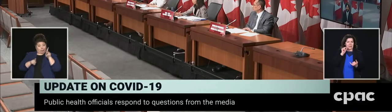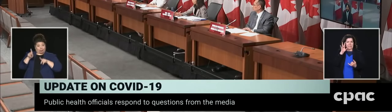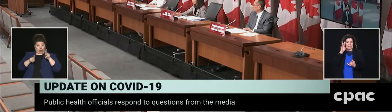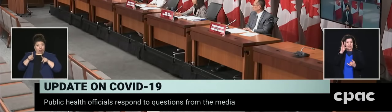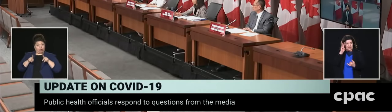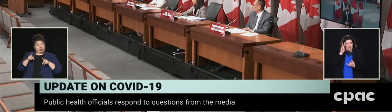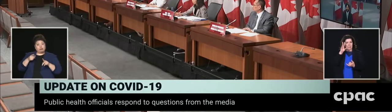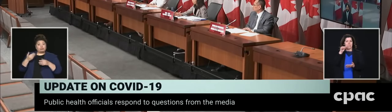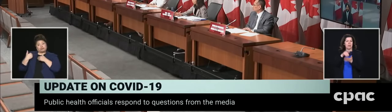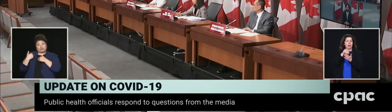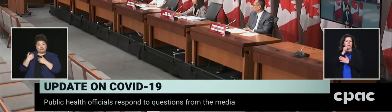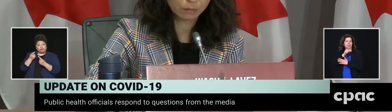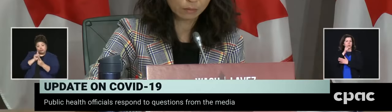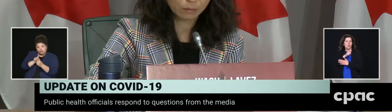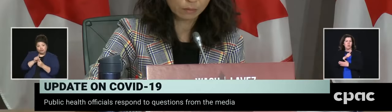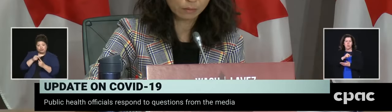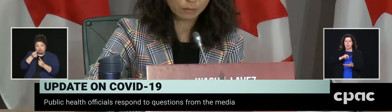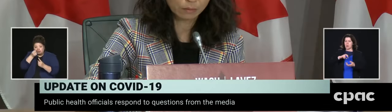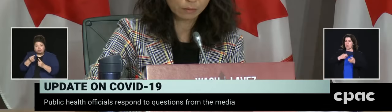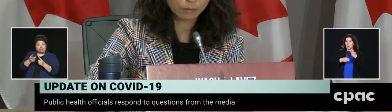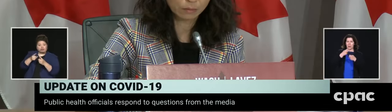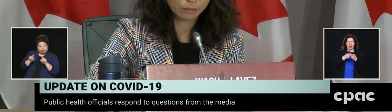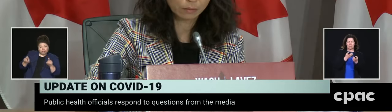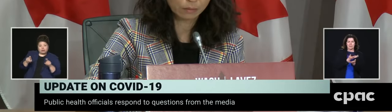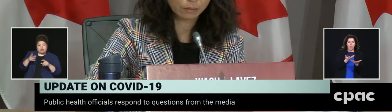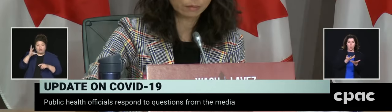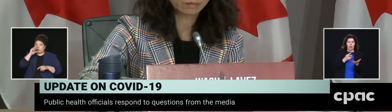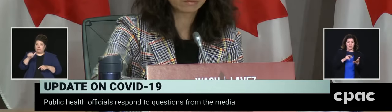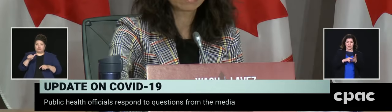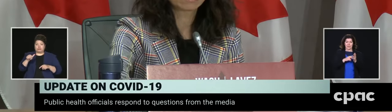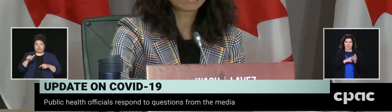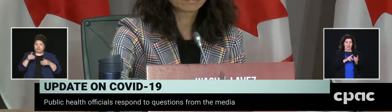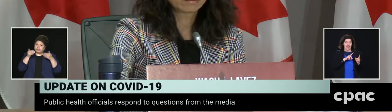What's preventing us from going to 26 to 60? Thank you.